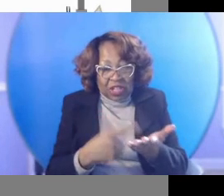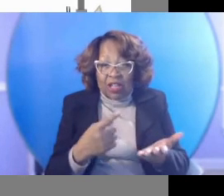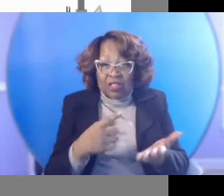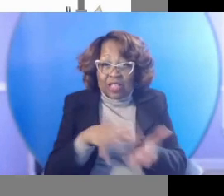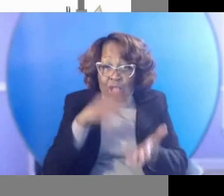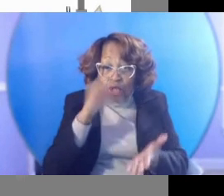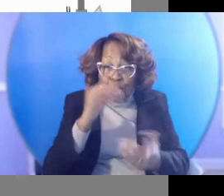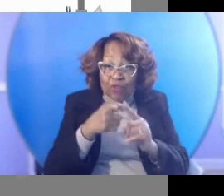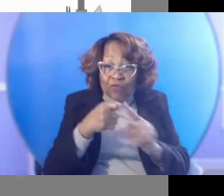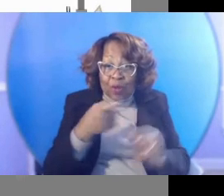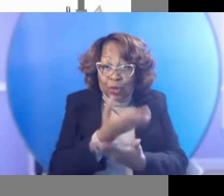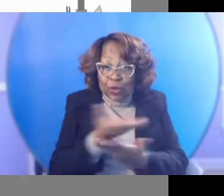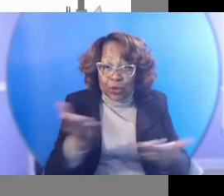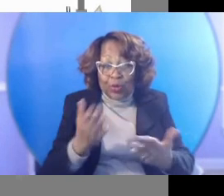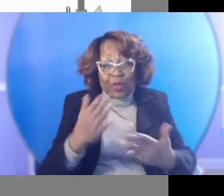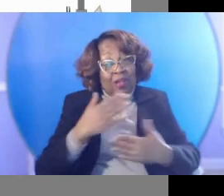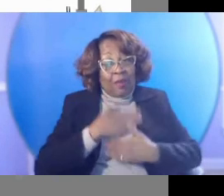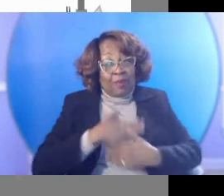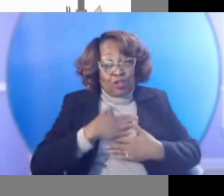far. Any more questions?